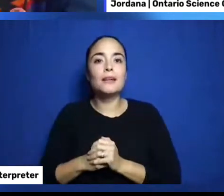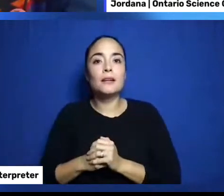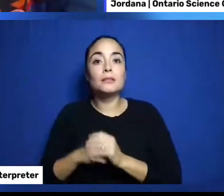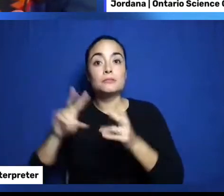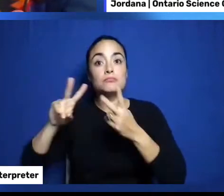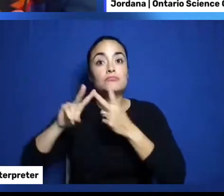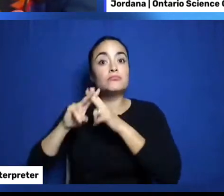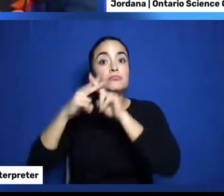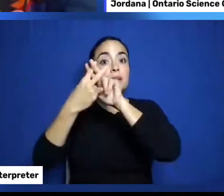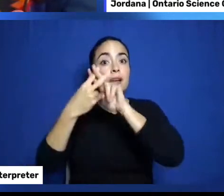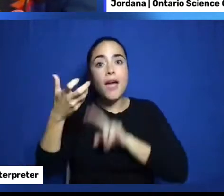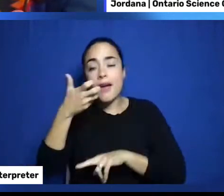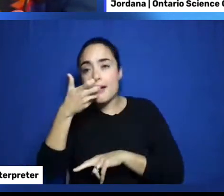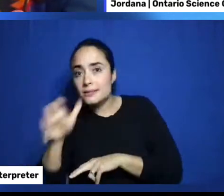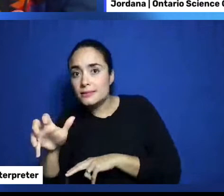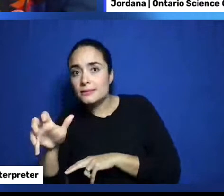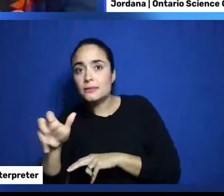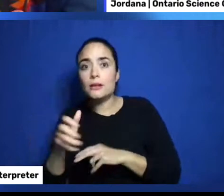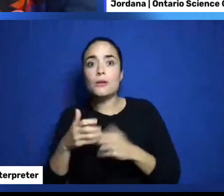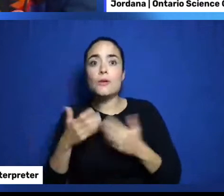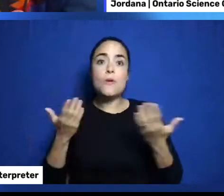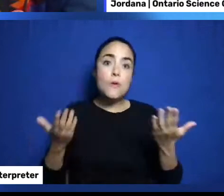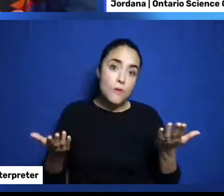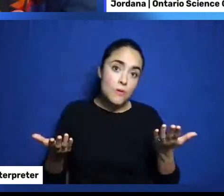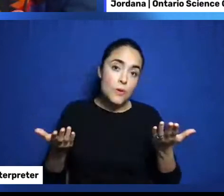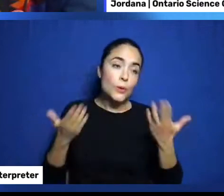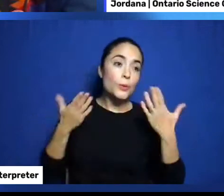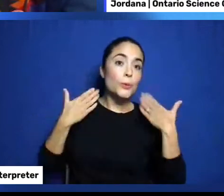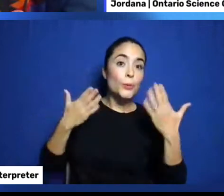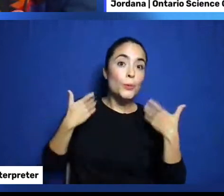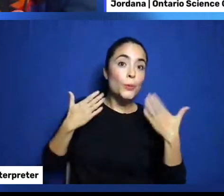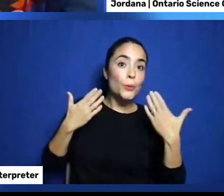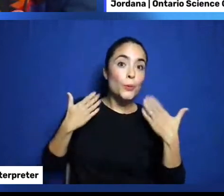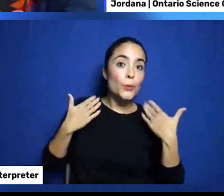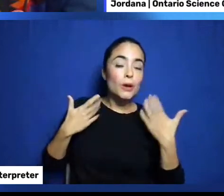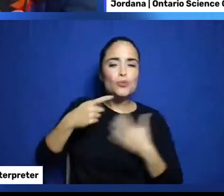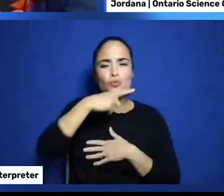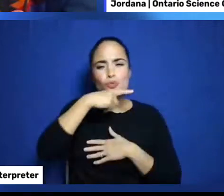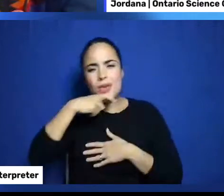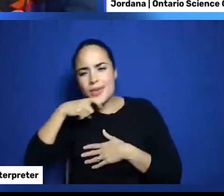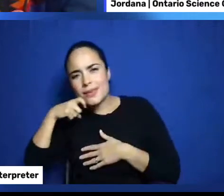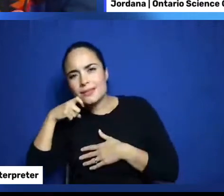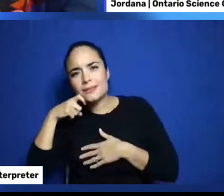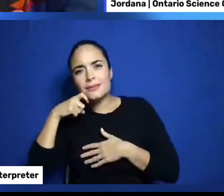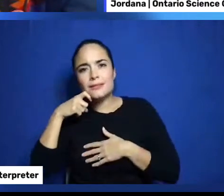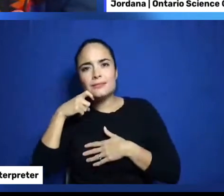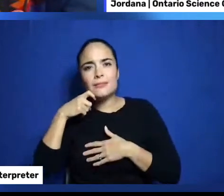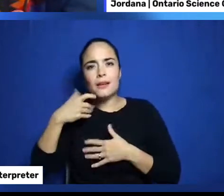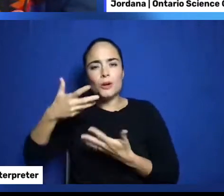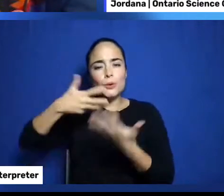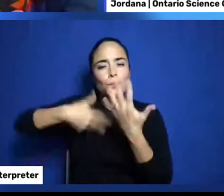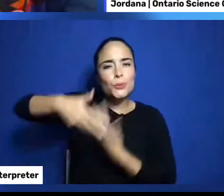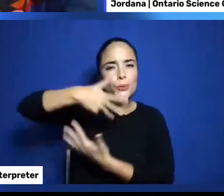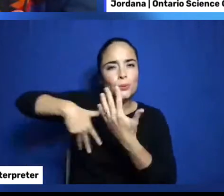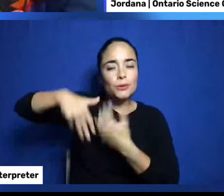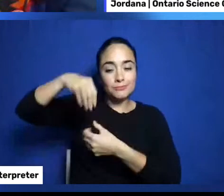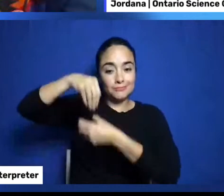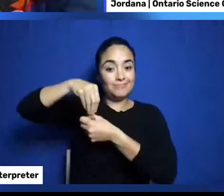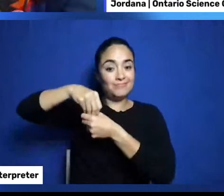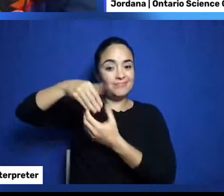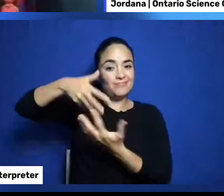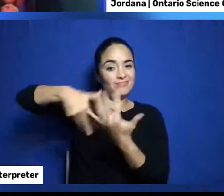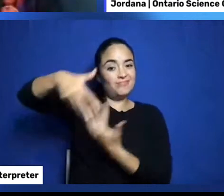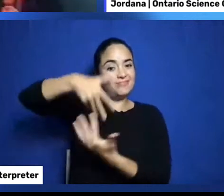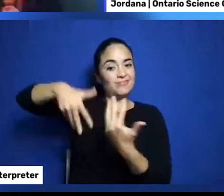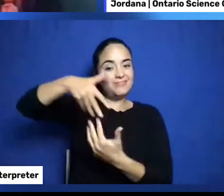They stayed dried. And we had forced air in it. Very interesting. Thank you very much